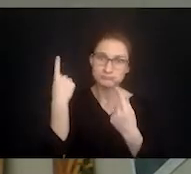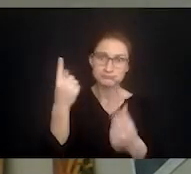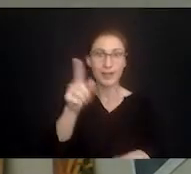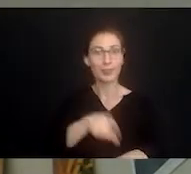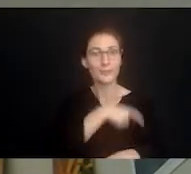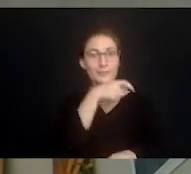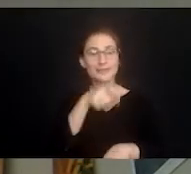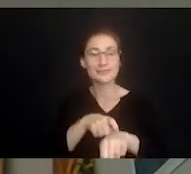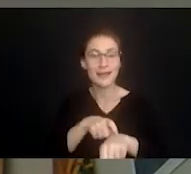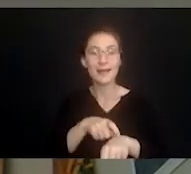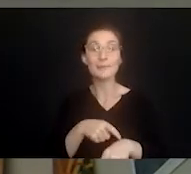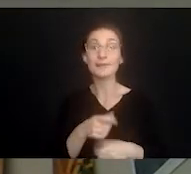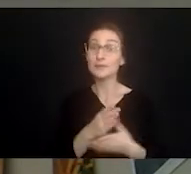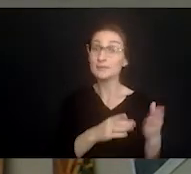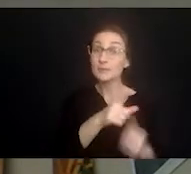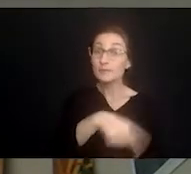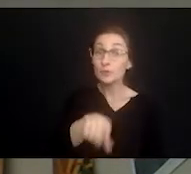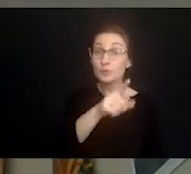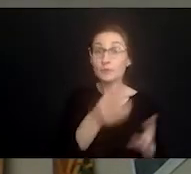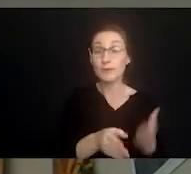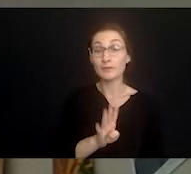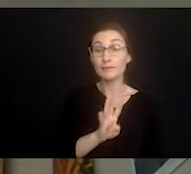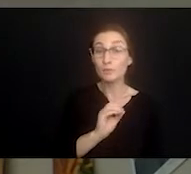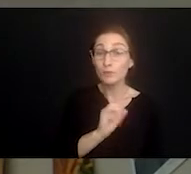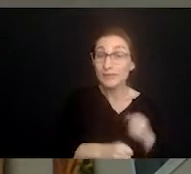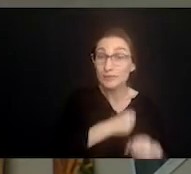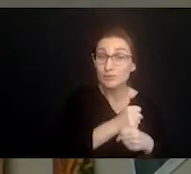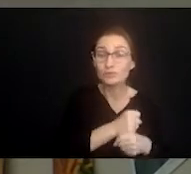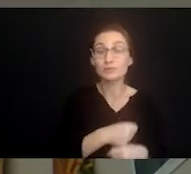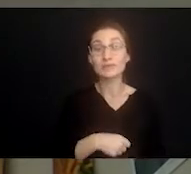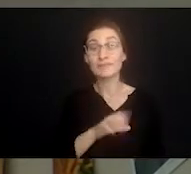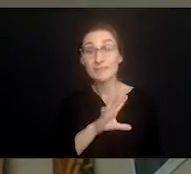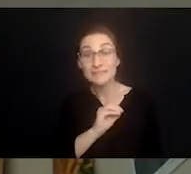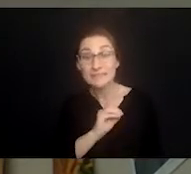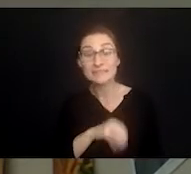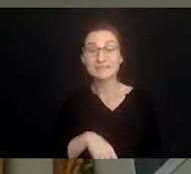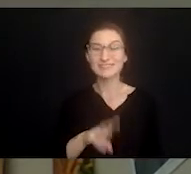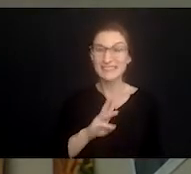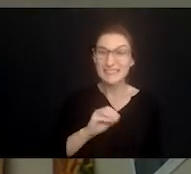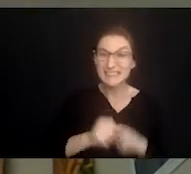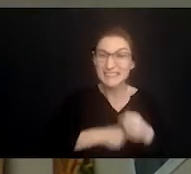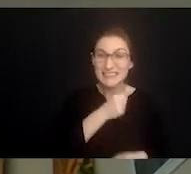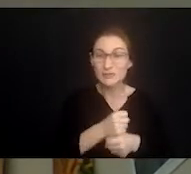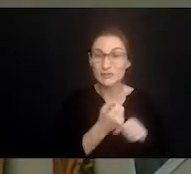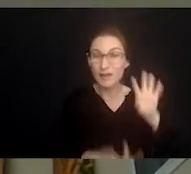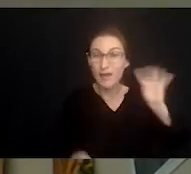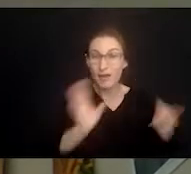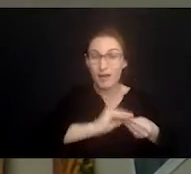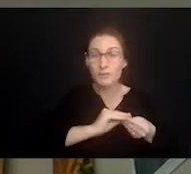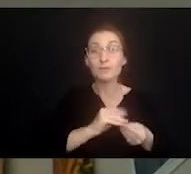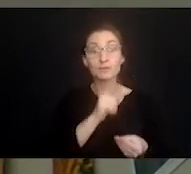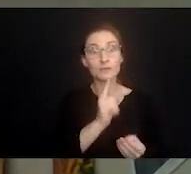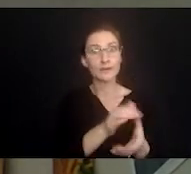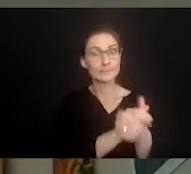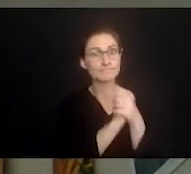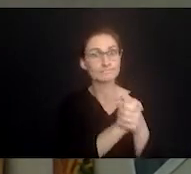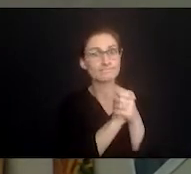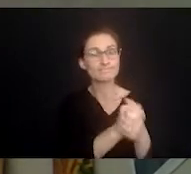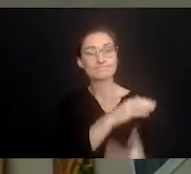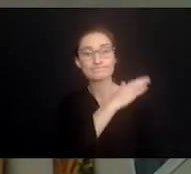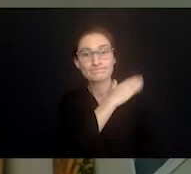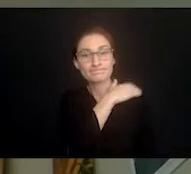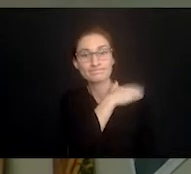But for some of you, you've been caregiving a lot longer than that, 40, 50, even 60 years. Kudos to you.